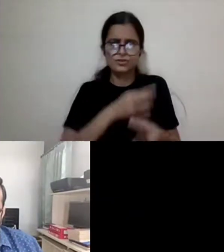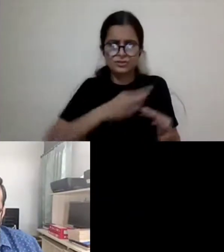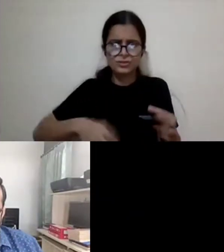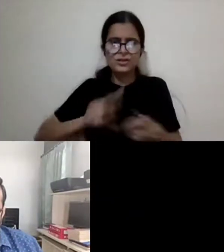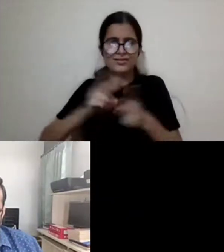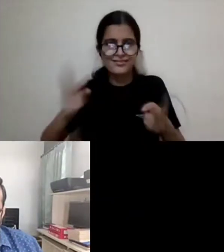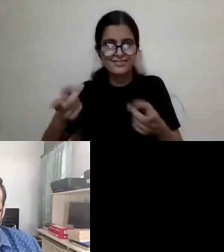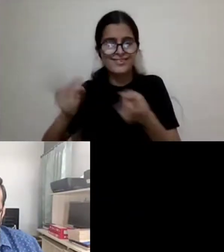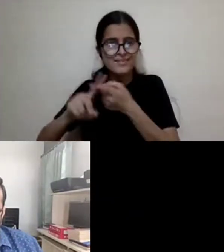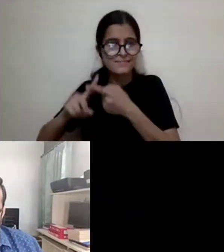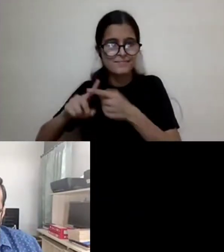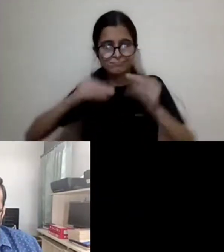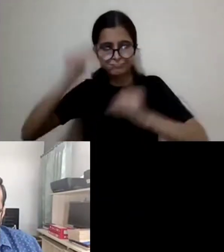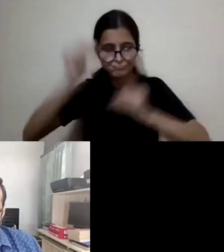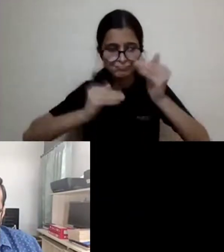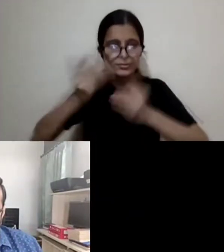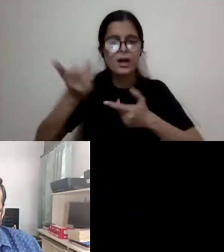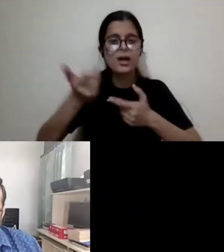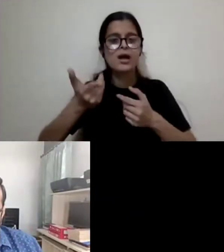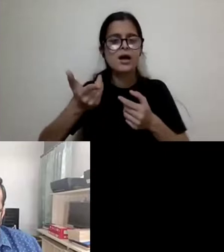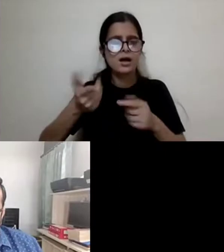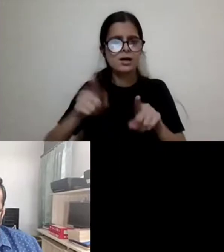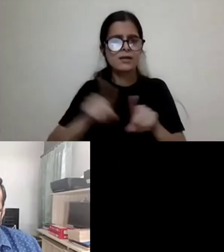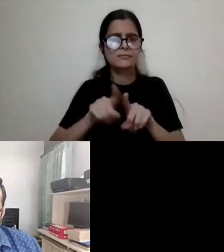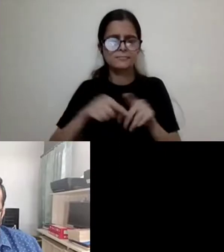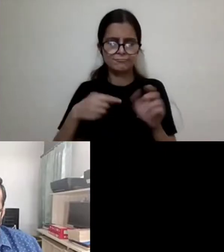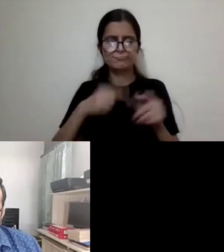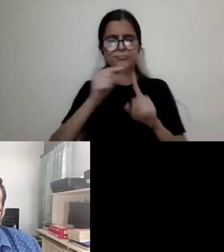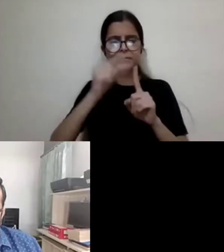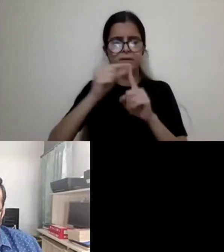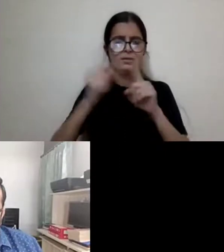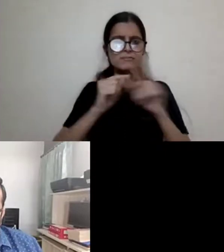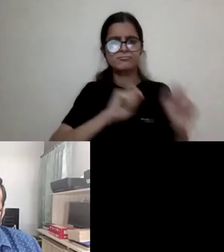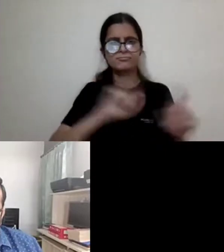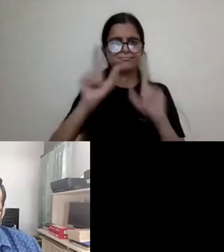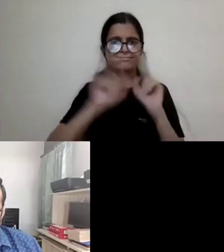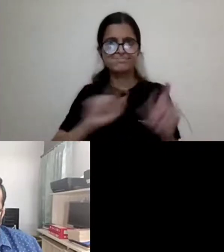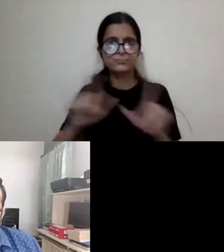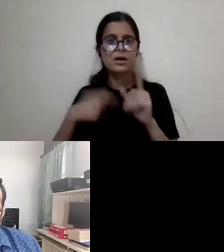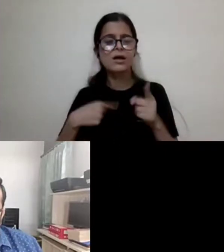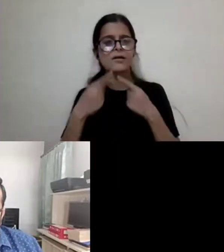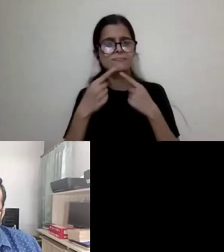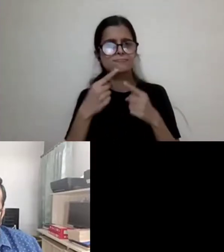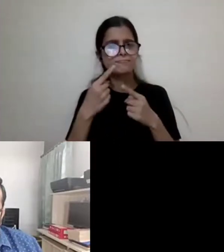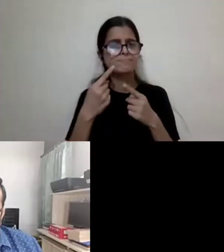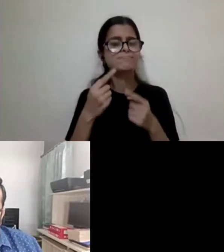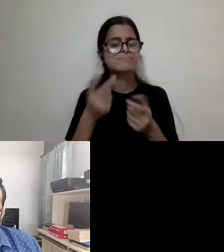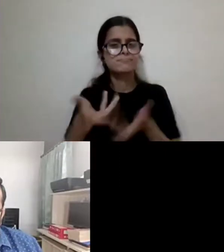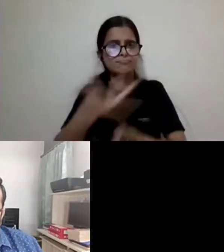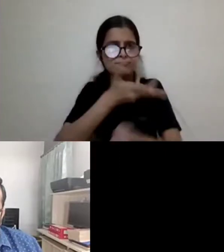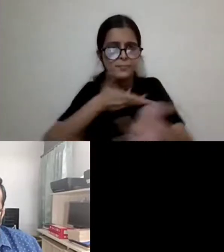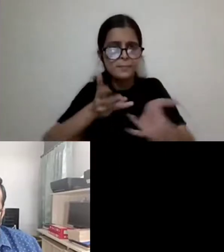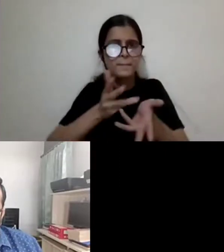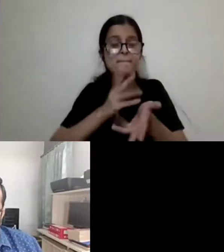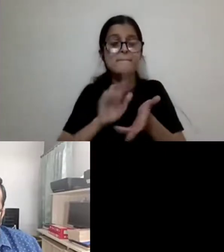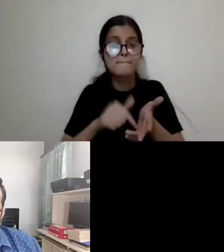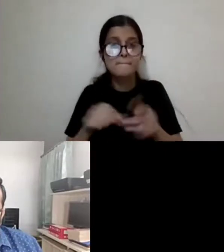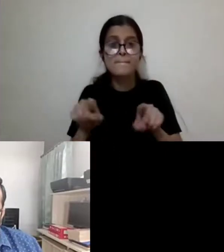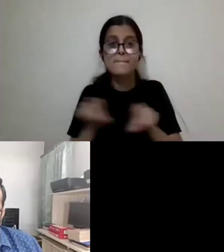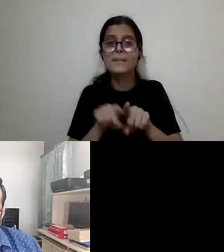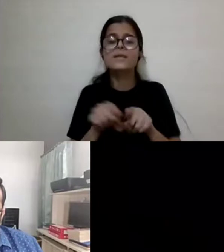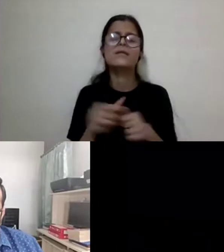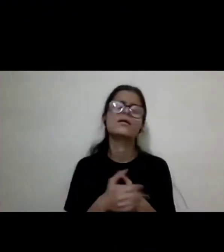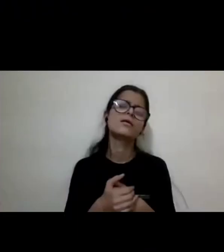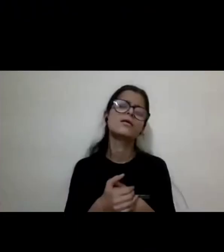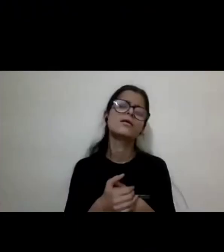say, cause I'm working on this book about representations of poverty now, which I hope will be out maybe within a year or so. Um, and